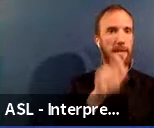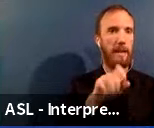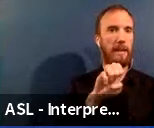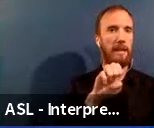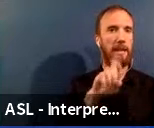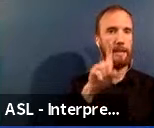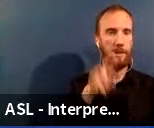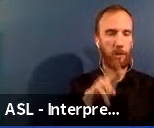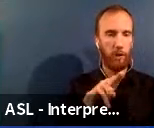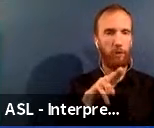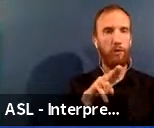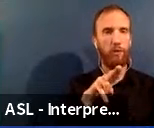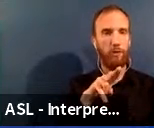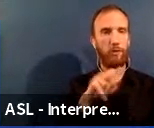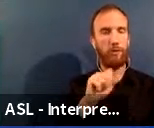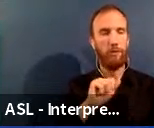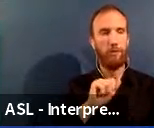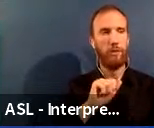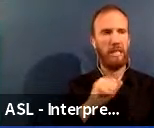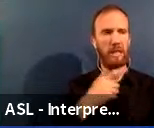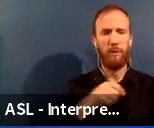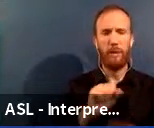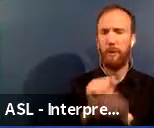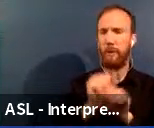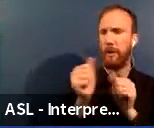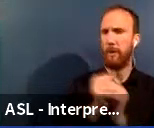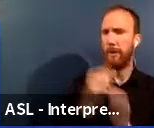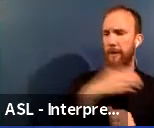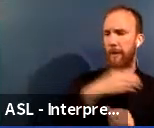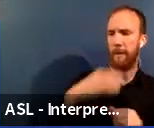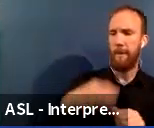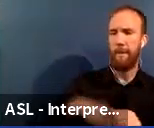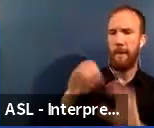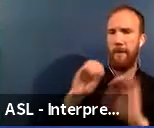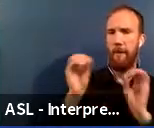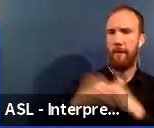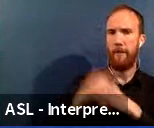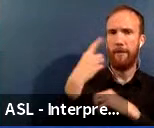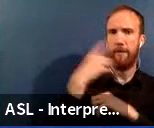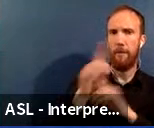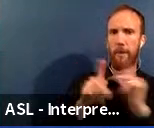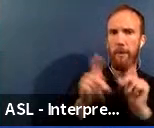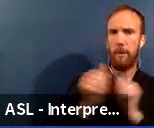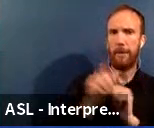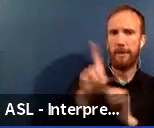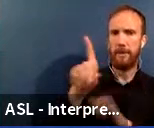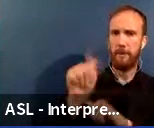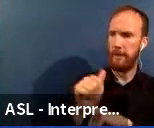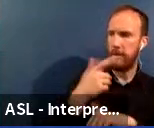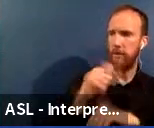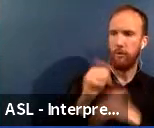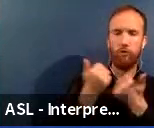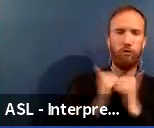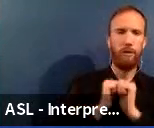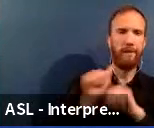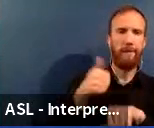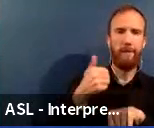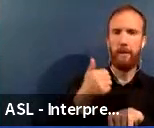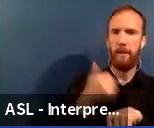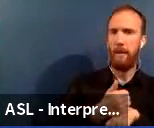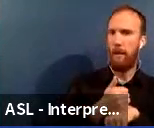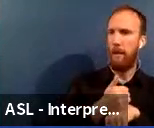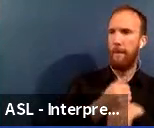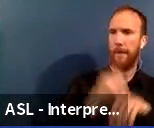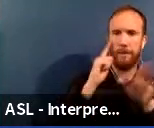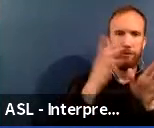works closely with the mayor's office for people with disability to, to develop a long range strategy. And again, we have